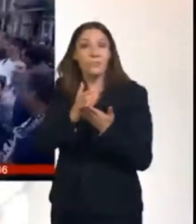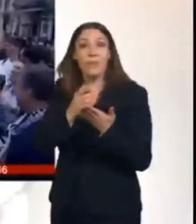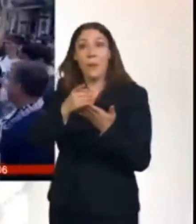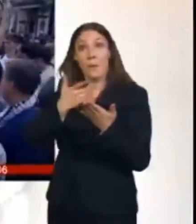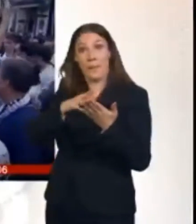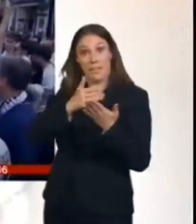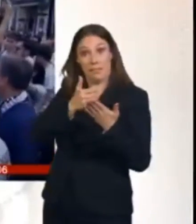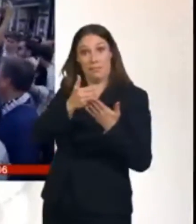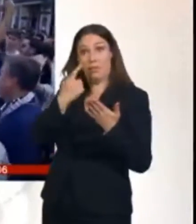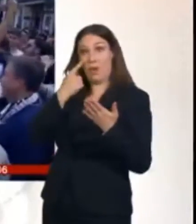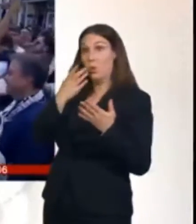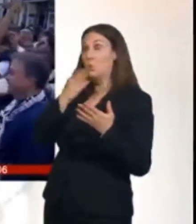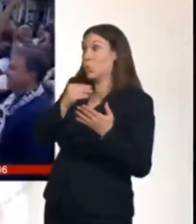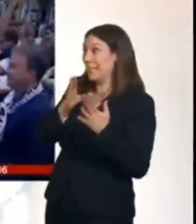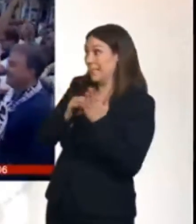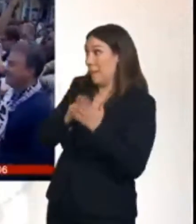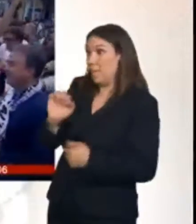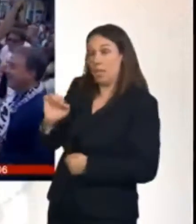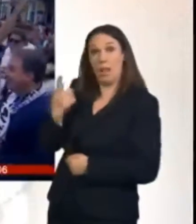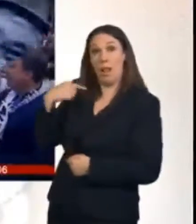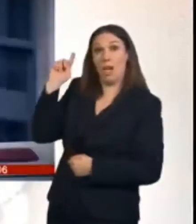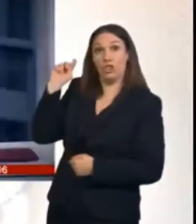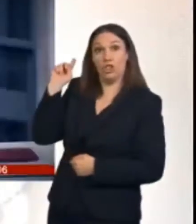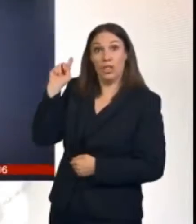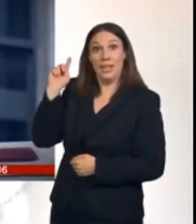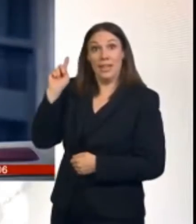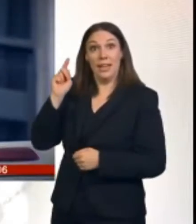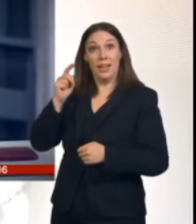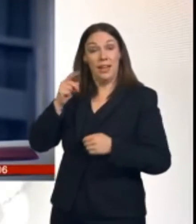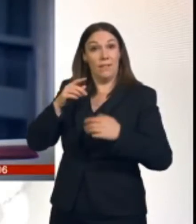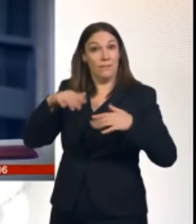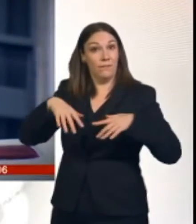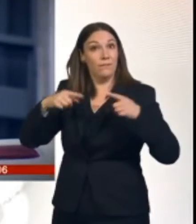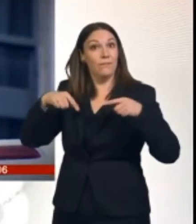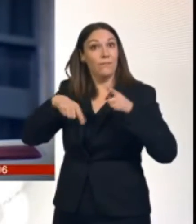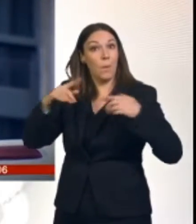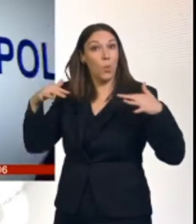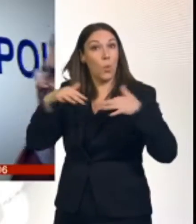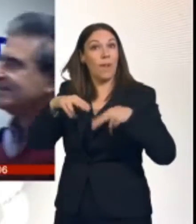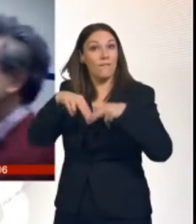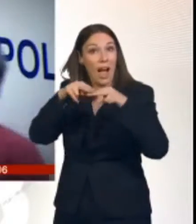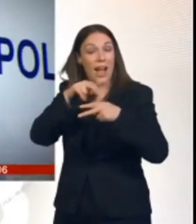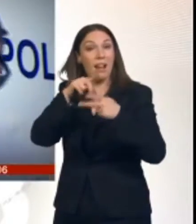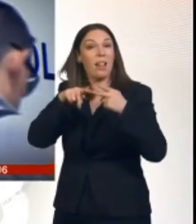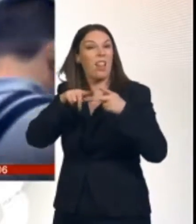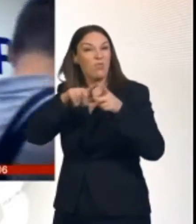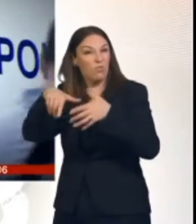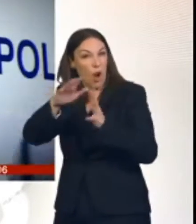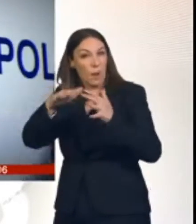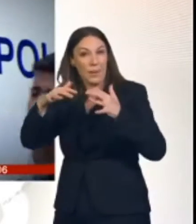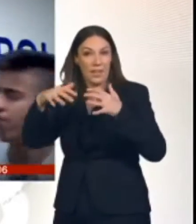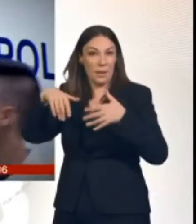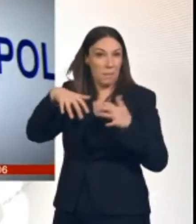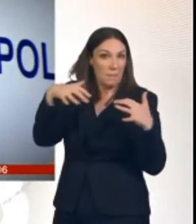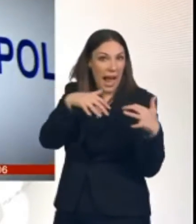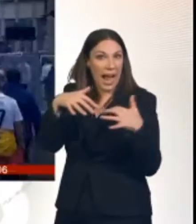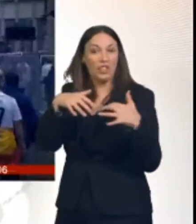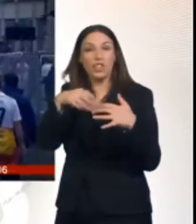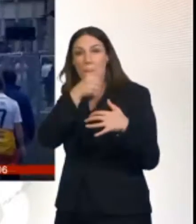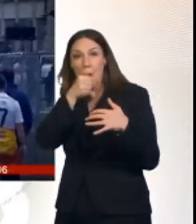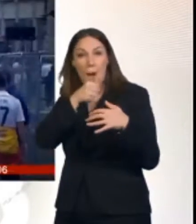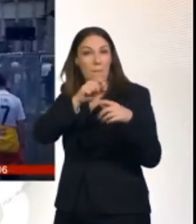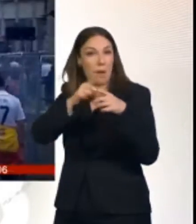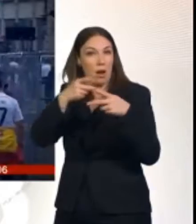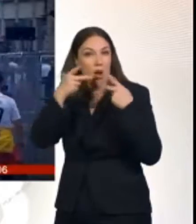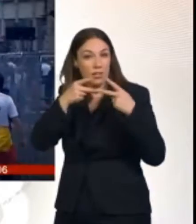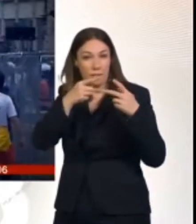League final and at a series of other events, including rugby internationals and pop concerts. Cameras scanned thousands of